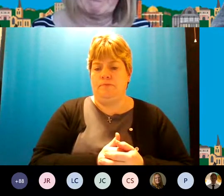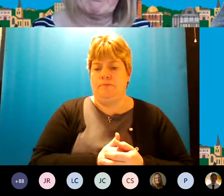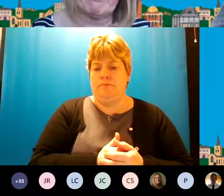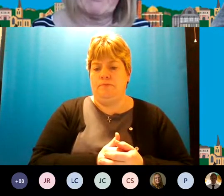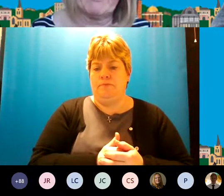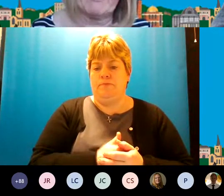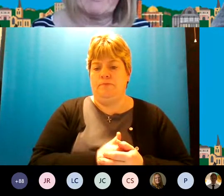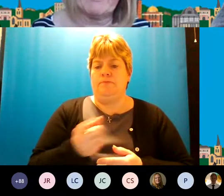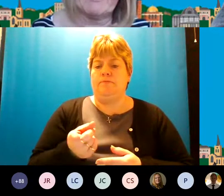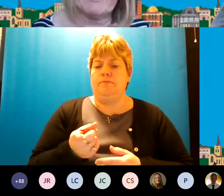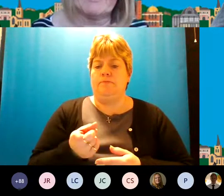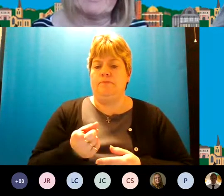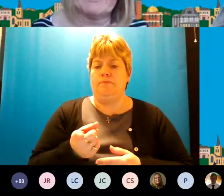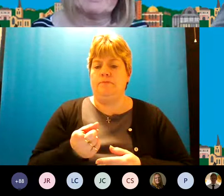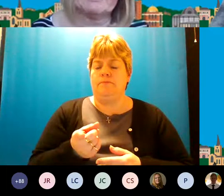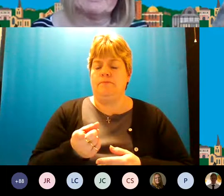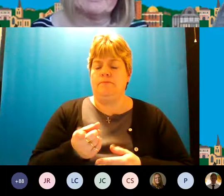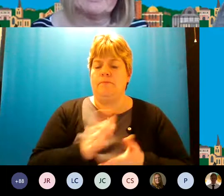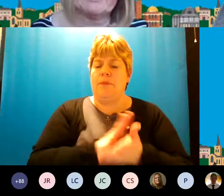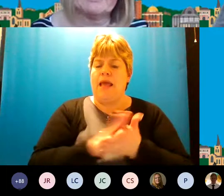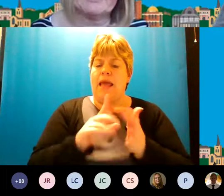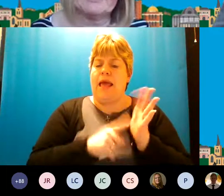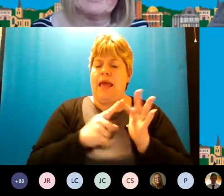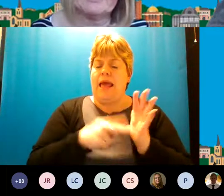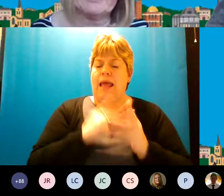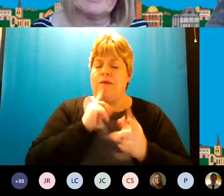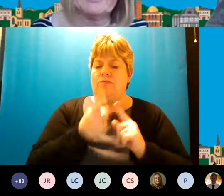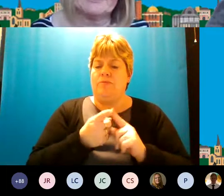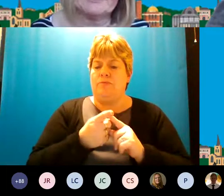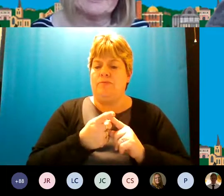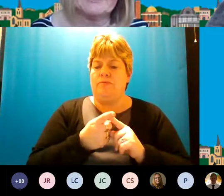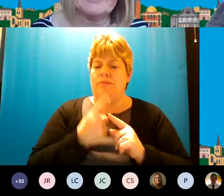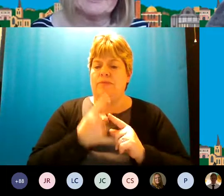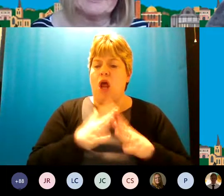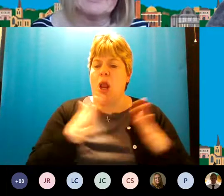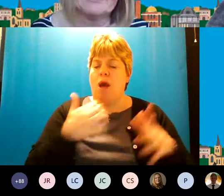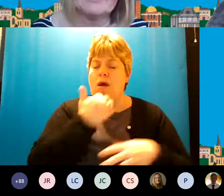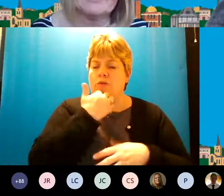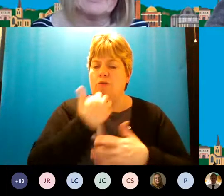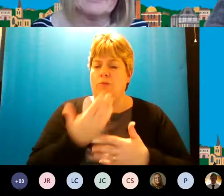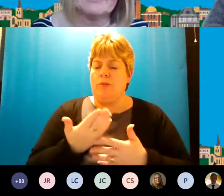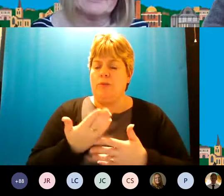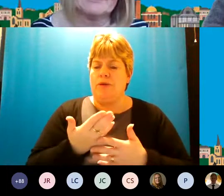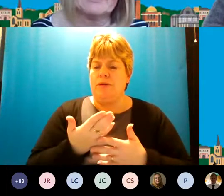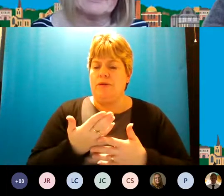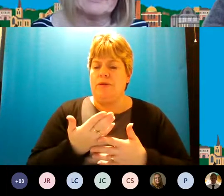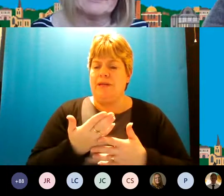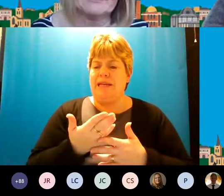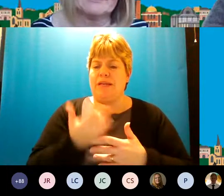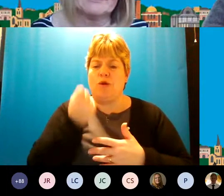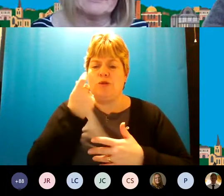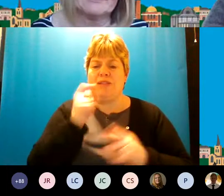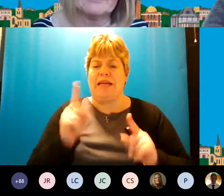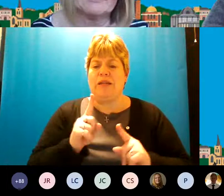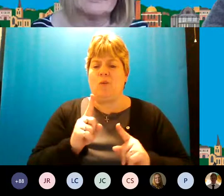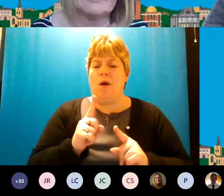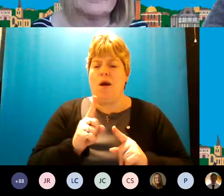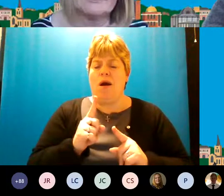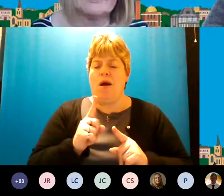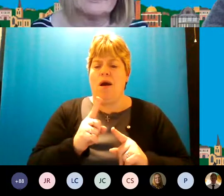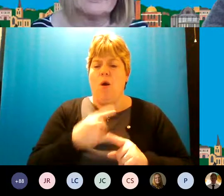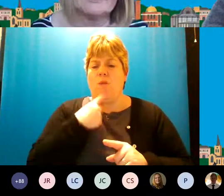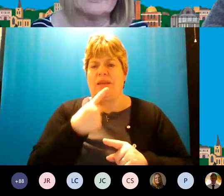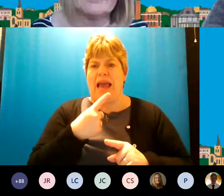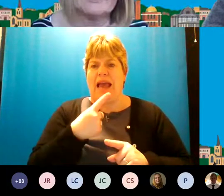so i think obviously it's large number i think it's it's it's understanding what we're we're saying by